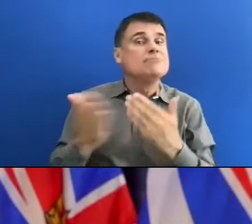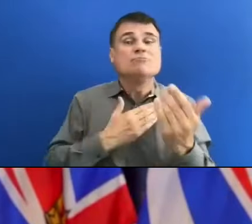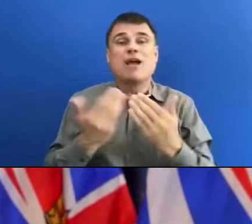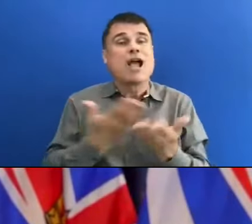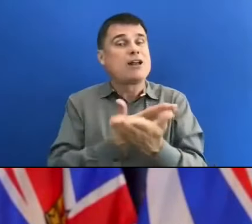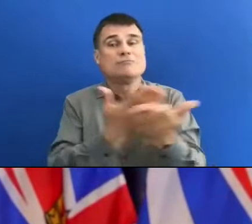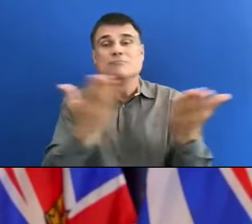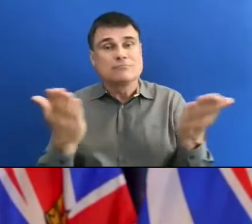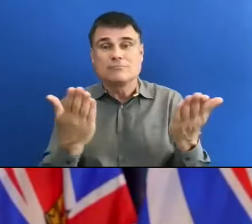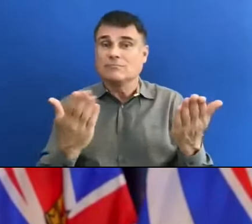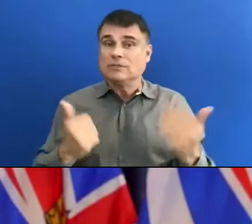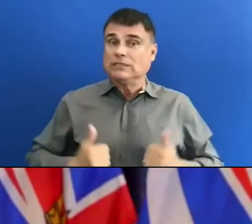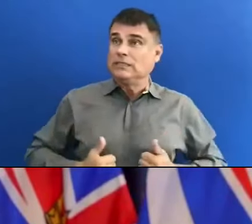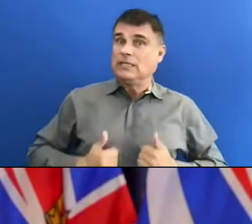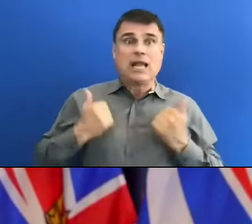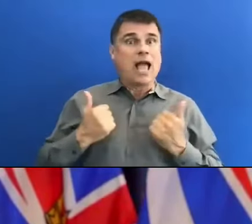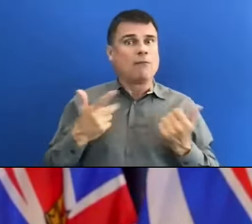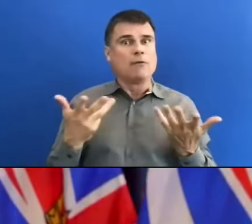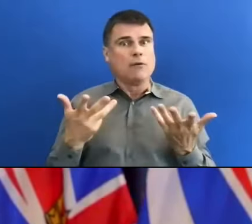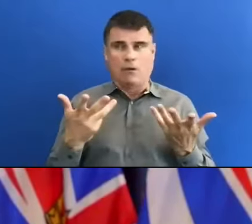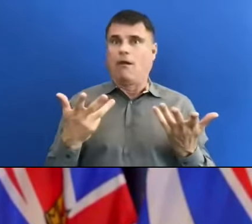more media. They're coming out of the woodwork.